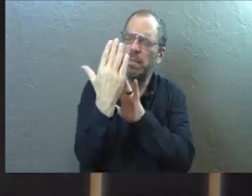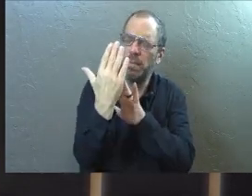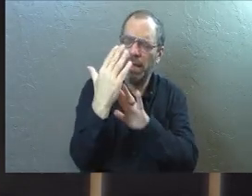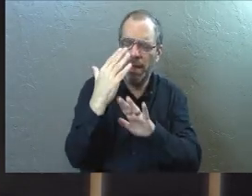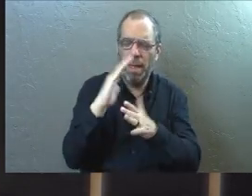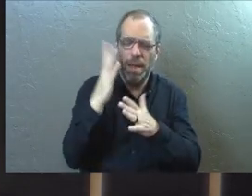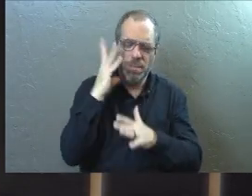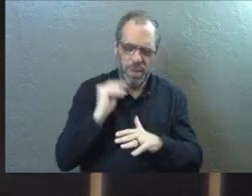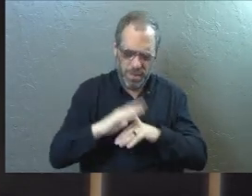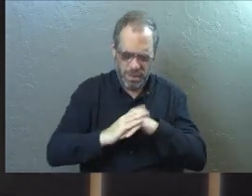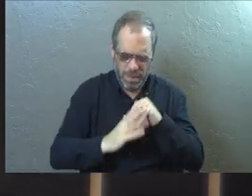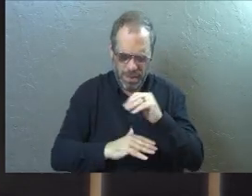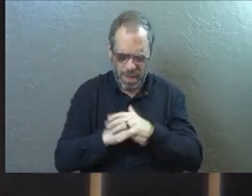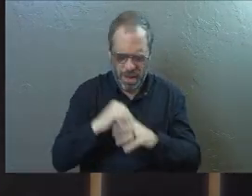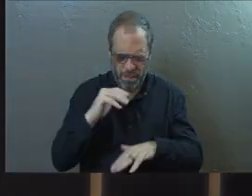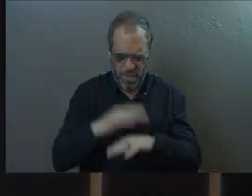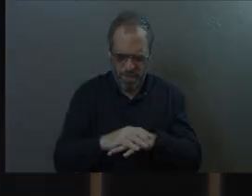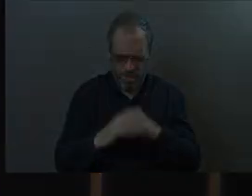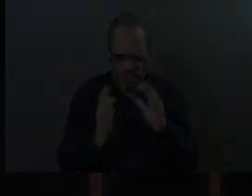be comforted by your love for them in Christ's name.